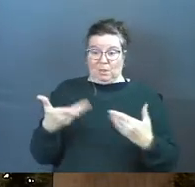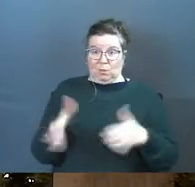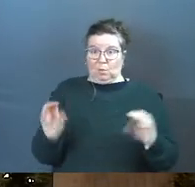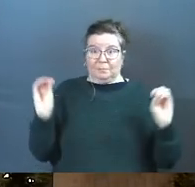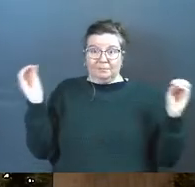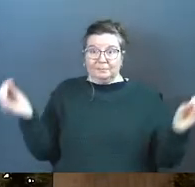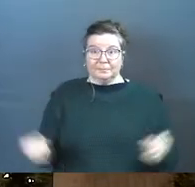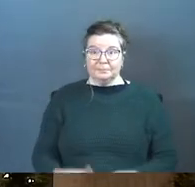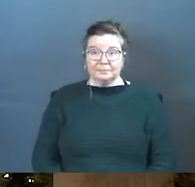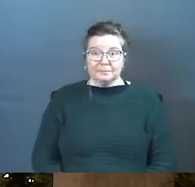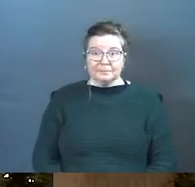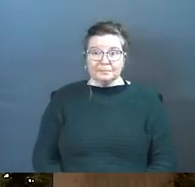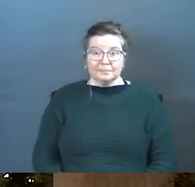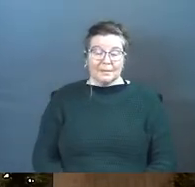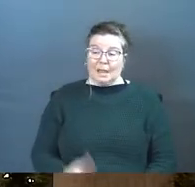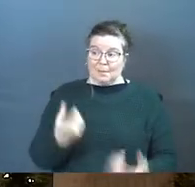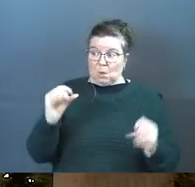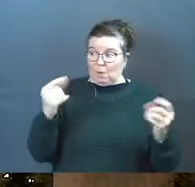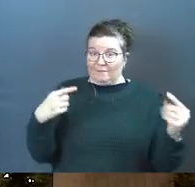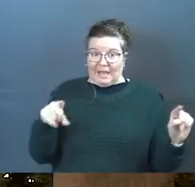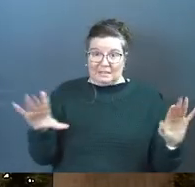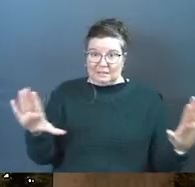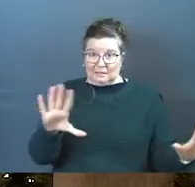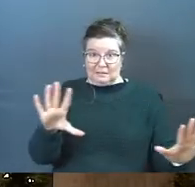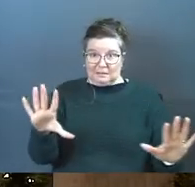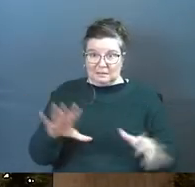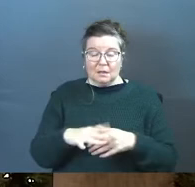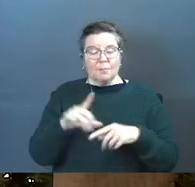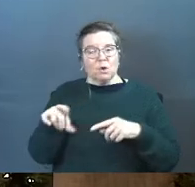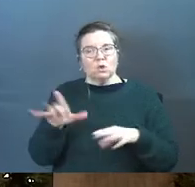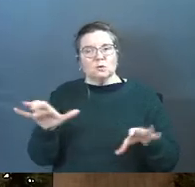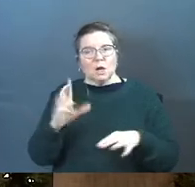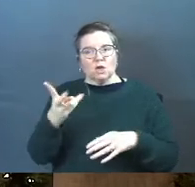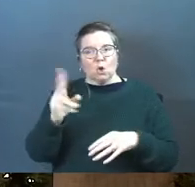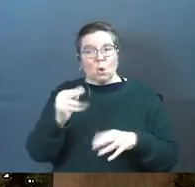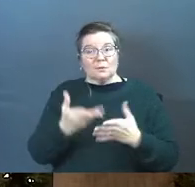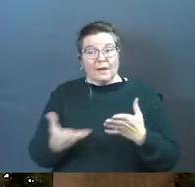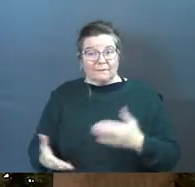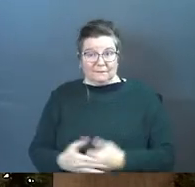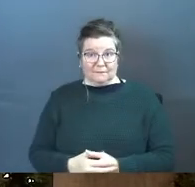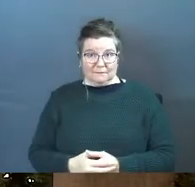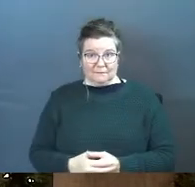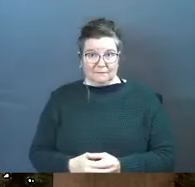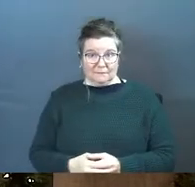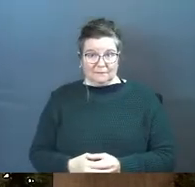this room. I mean, no offense, but you've done your own stuff.